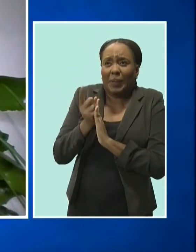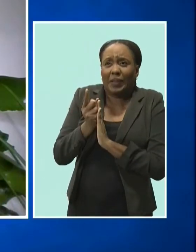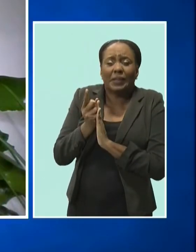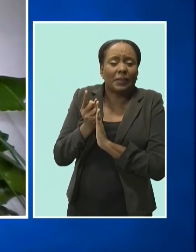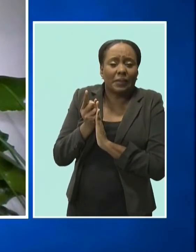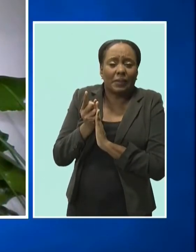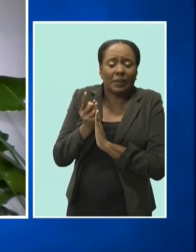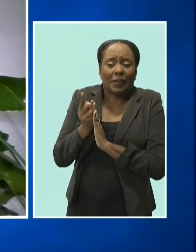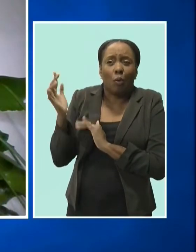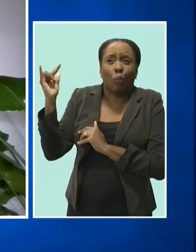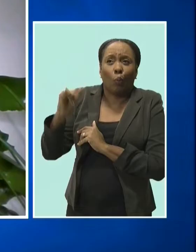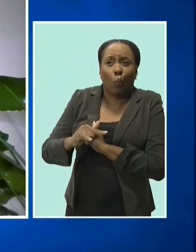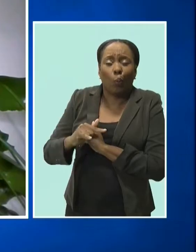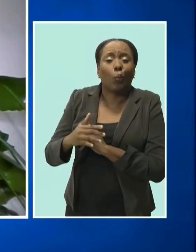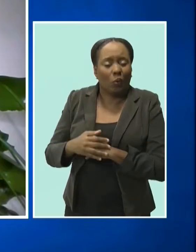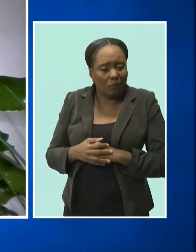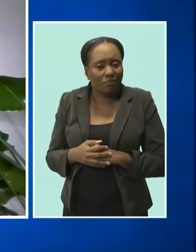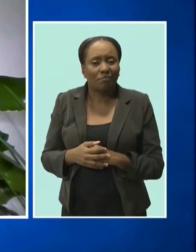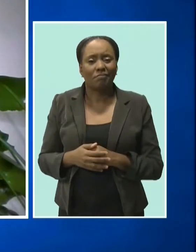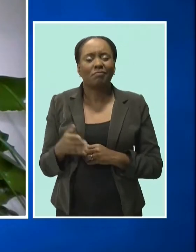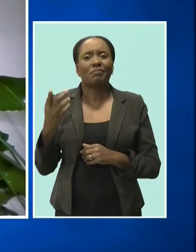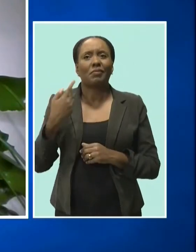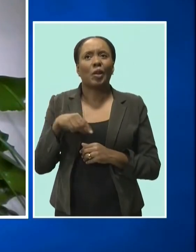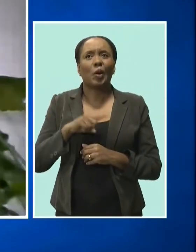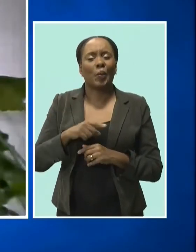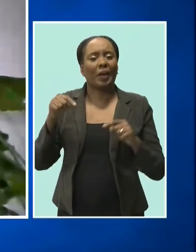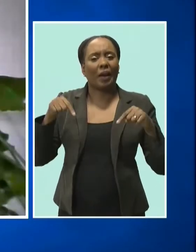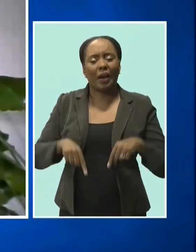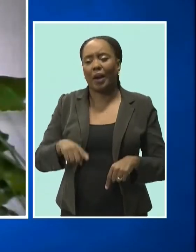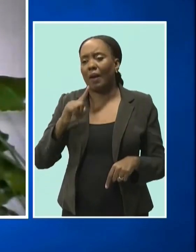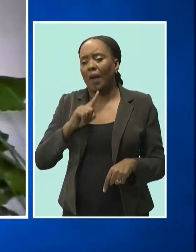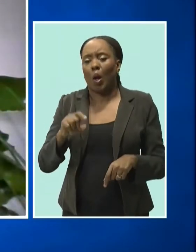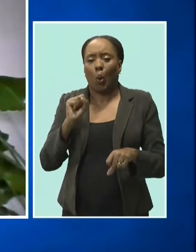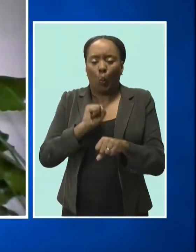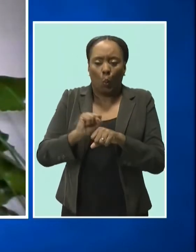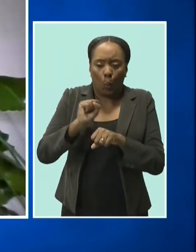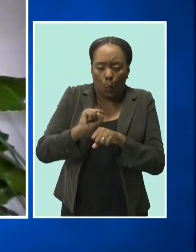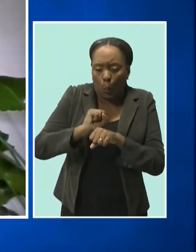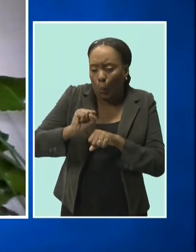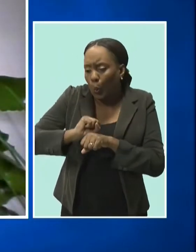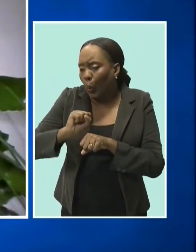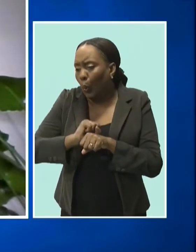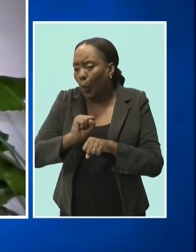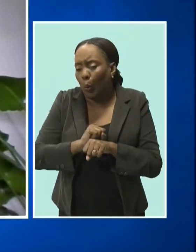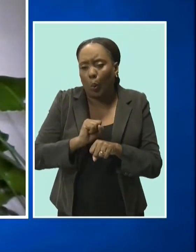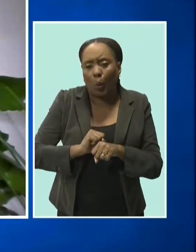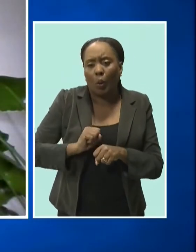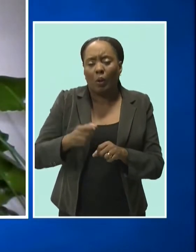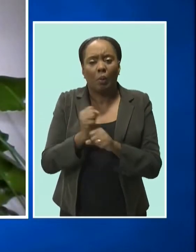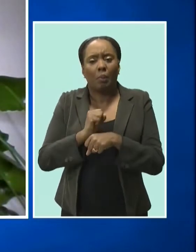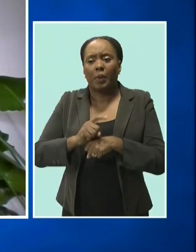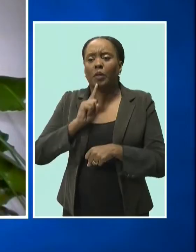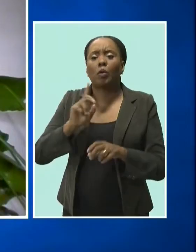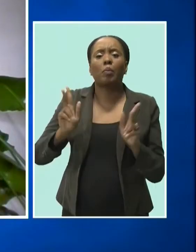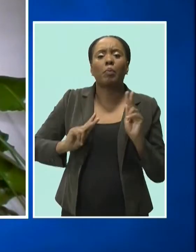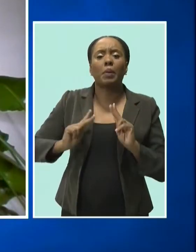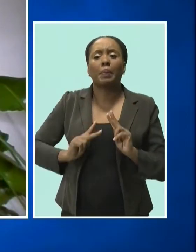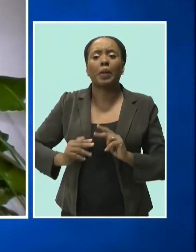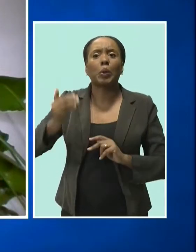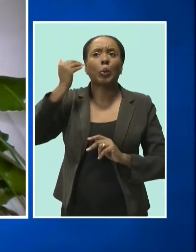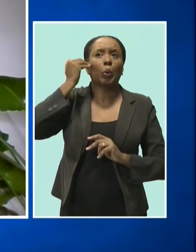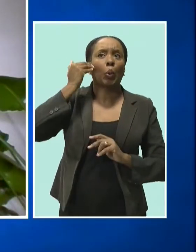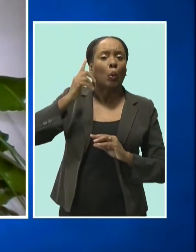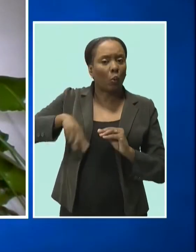well. So I think the efforts that we've been doing here are on the ground to make sure that we're positioning Barbados in the right way to make sure that